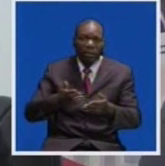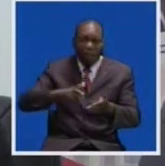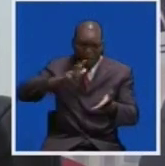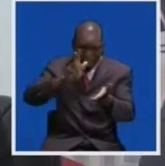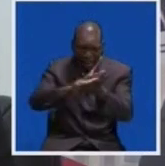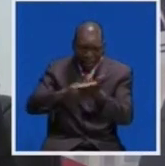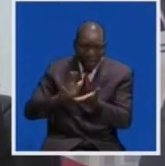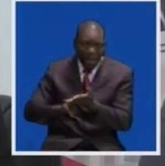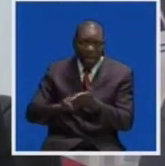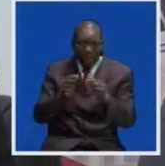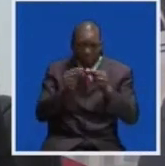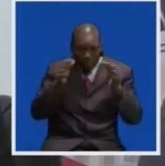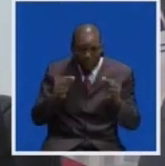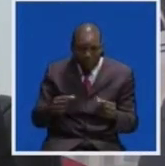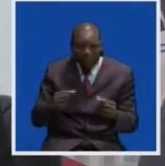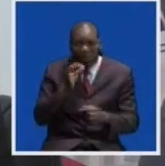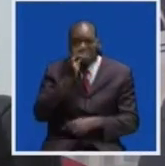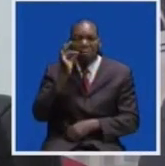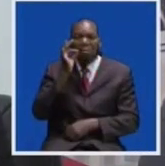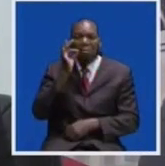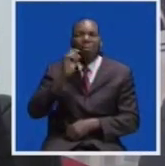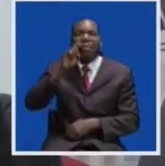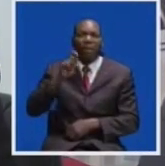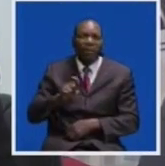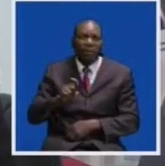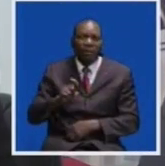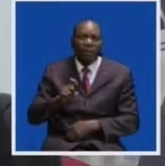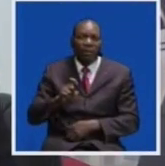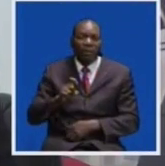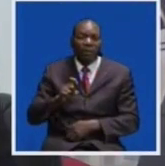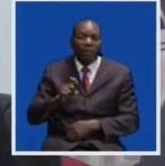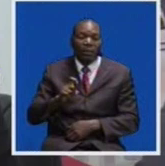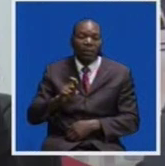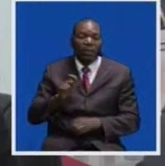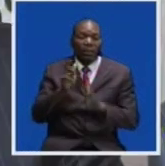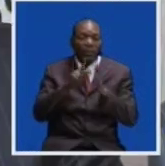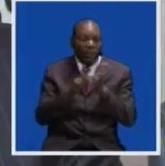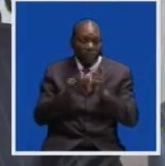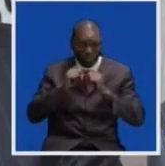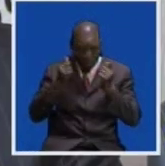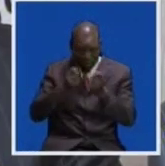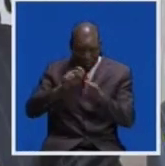documents, which is a document approved by our legal team.